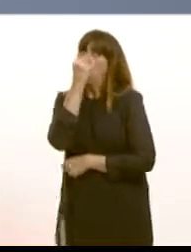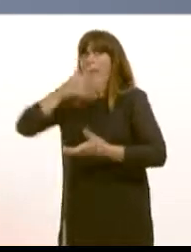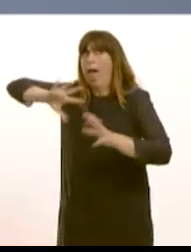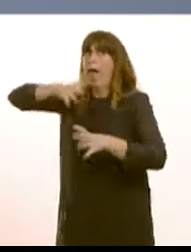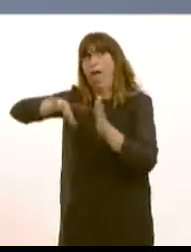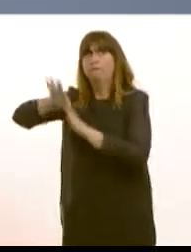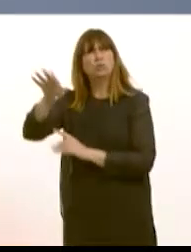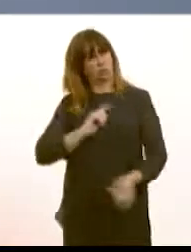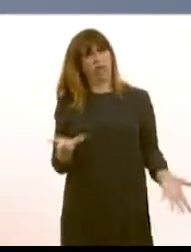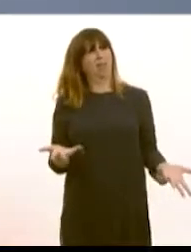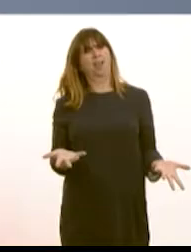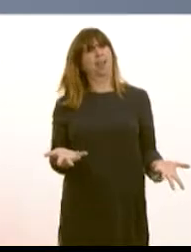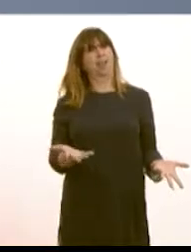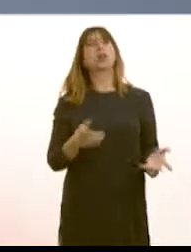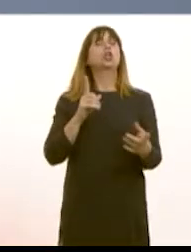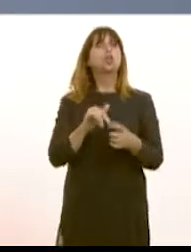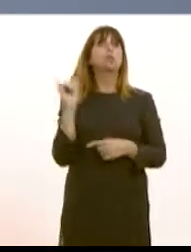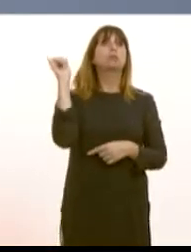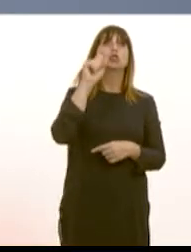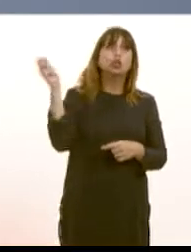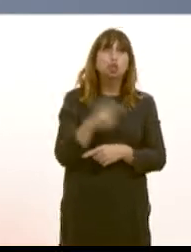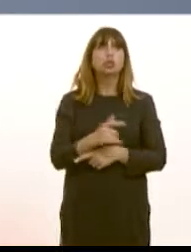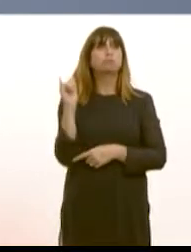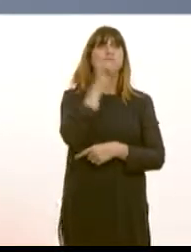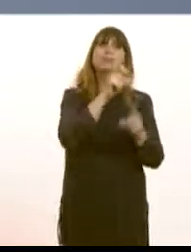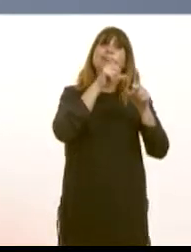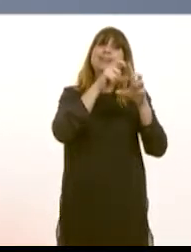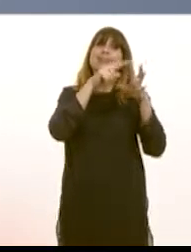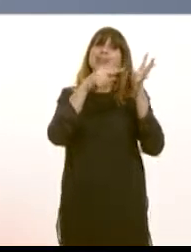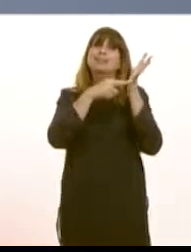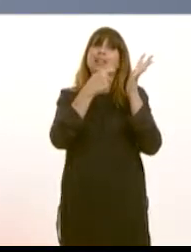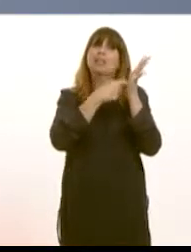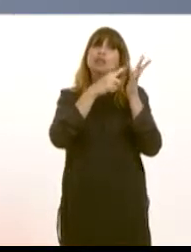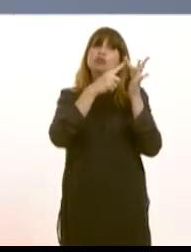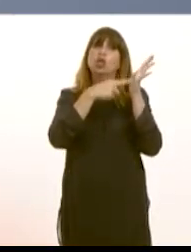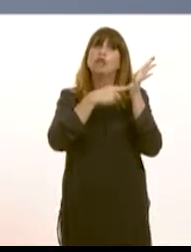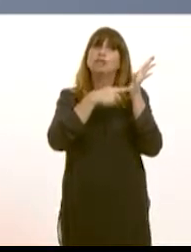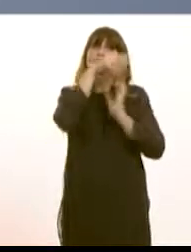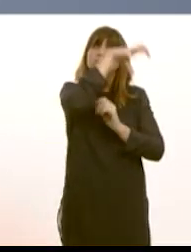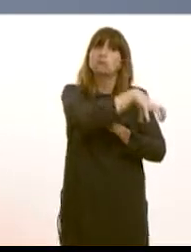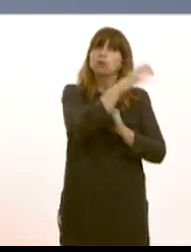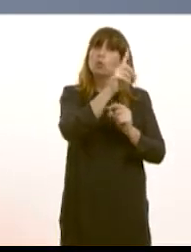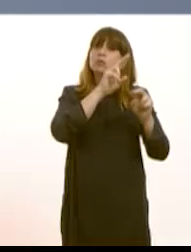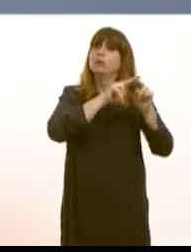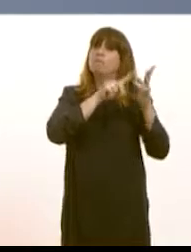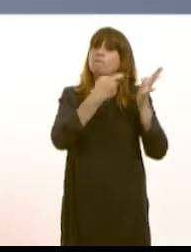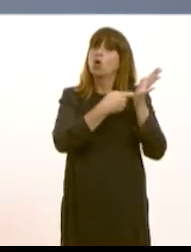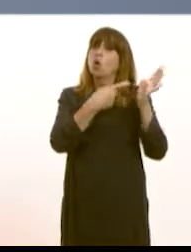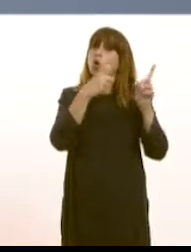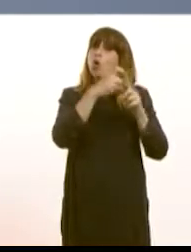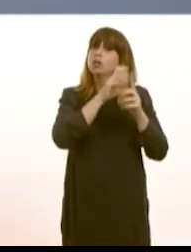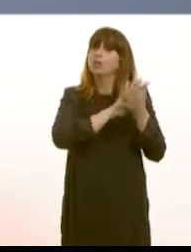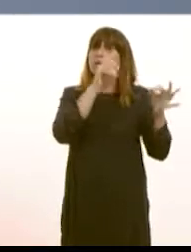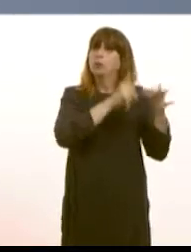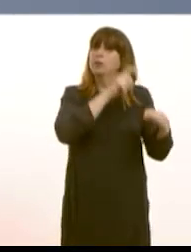you could have done on your trade mission is gone over to Detroit and actually spoken at Ford headquarters to the directors there and the senior